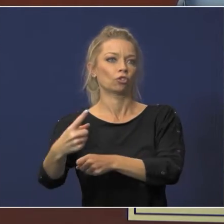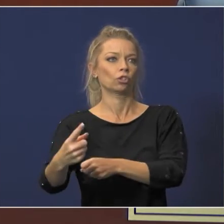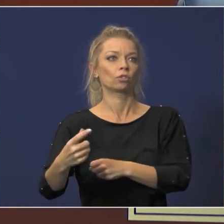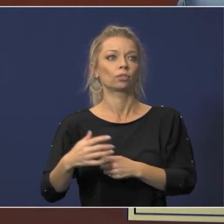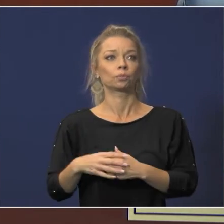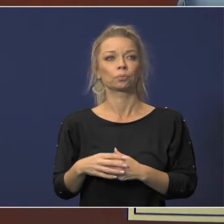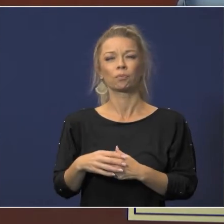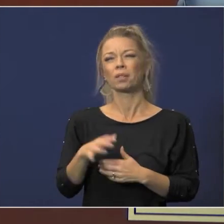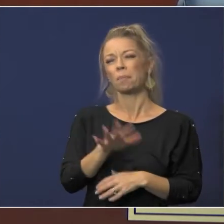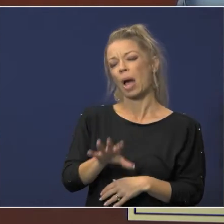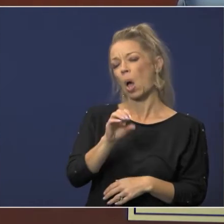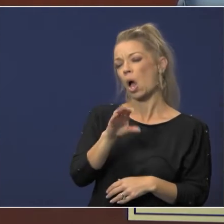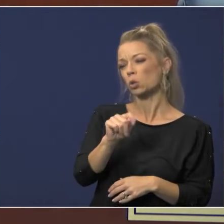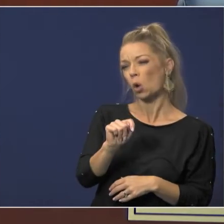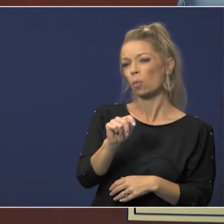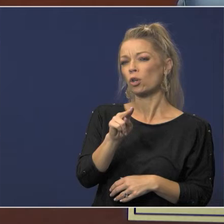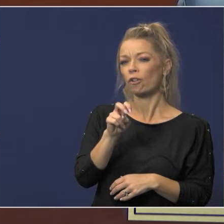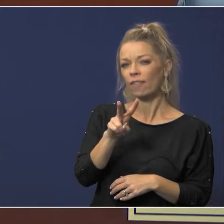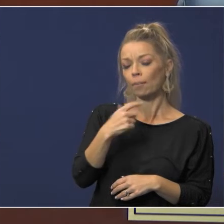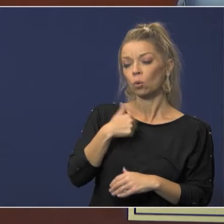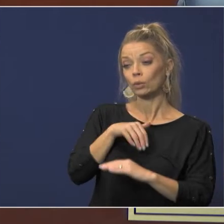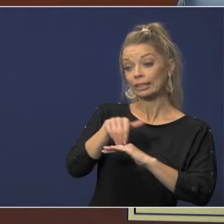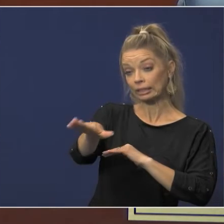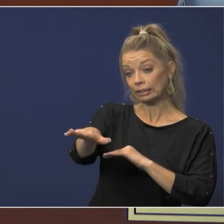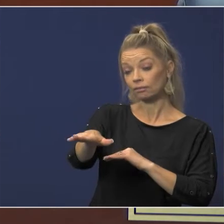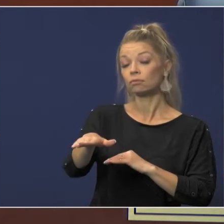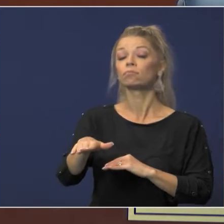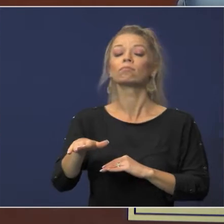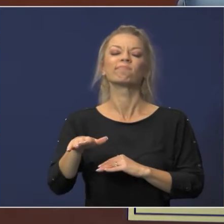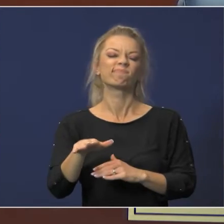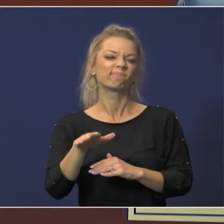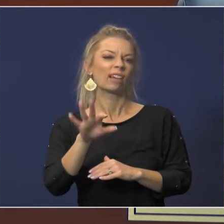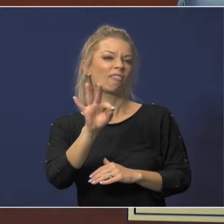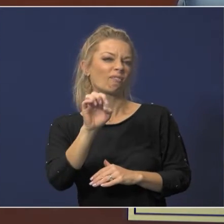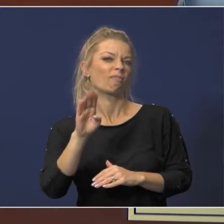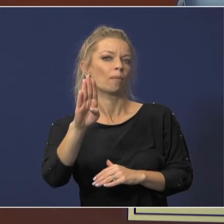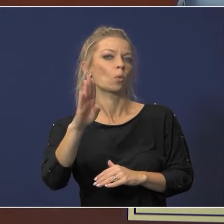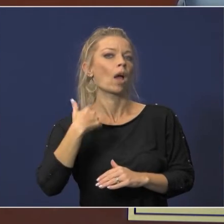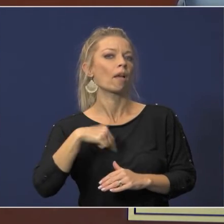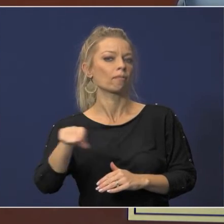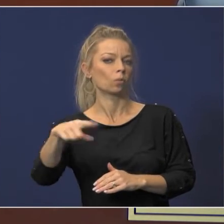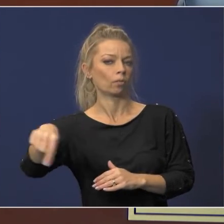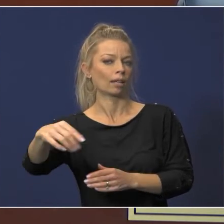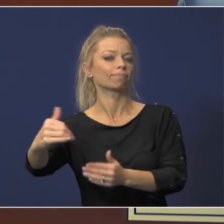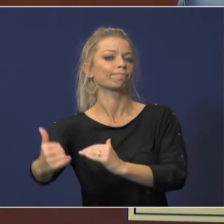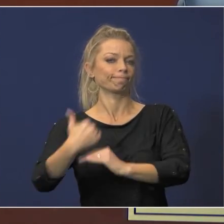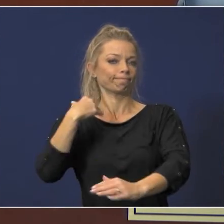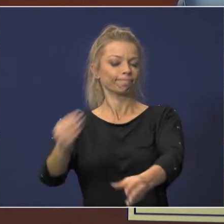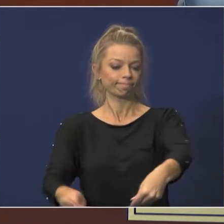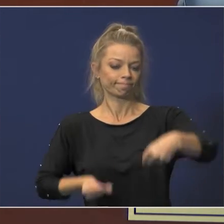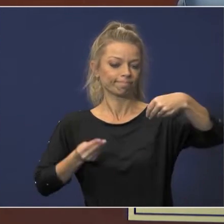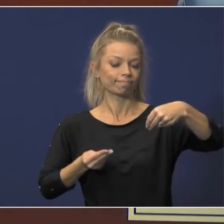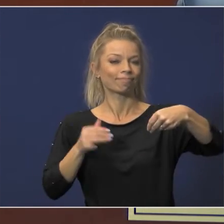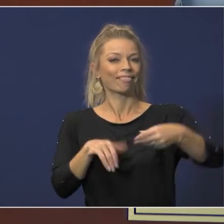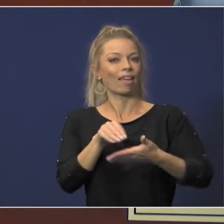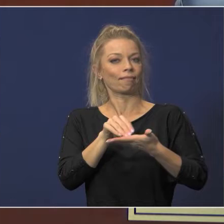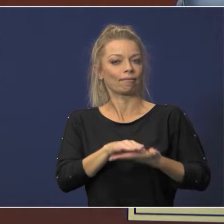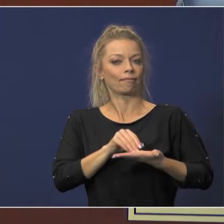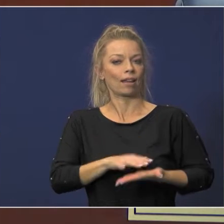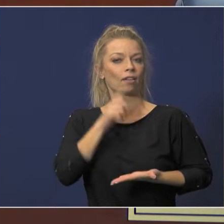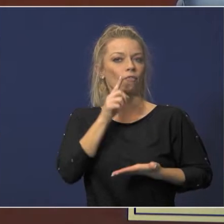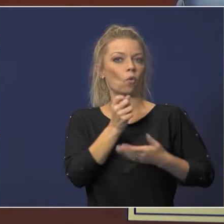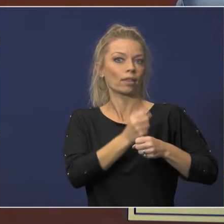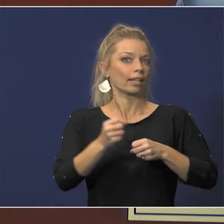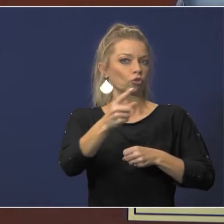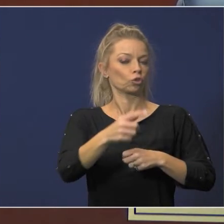every october november we send them a file and by february we get a new set of data that we use for the following year are we the only